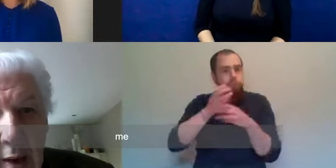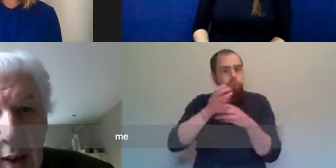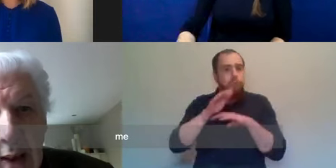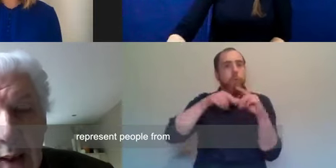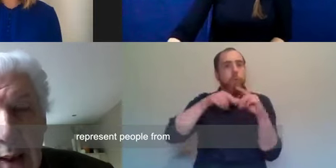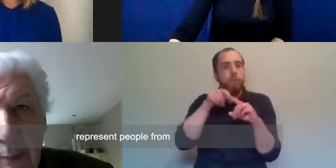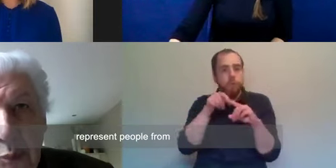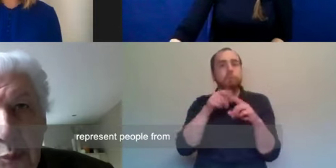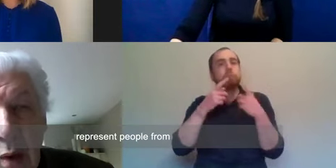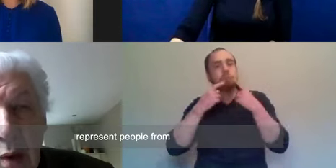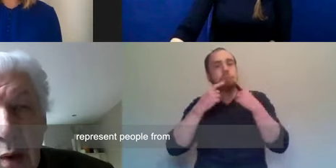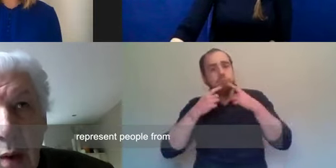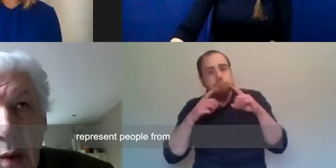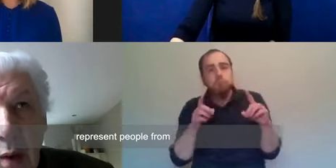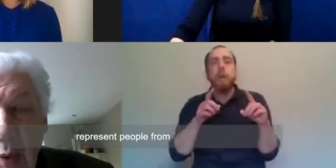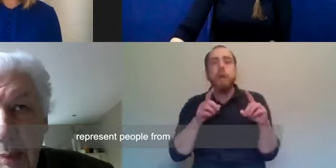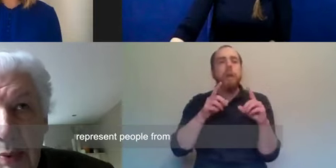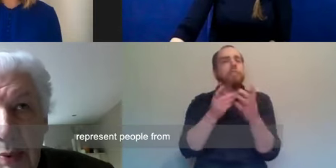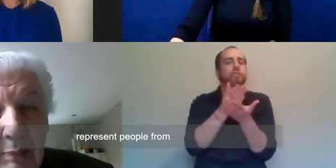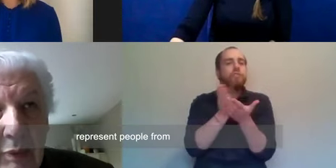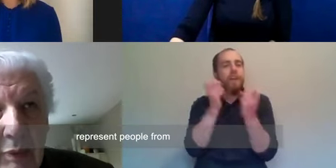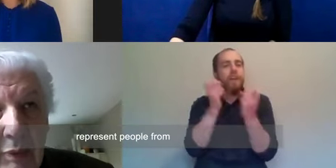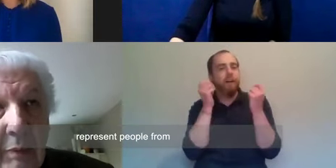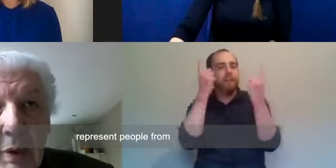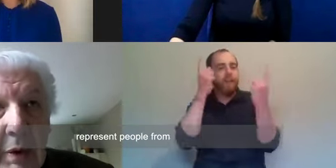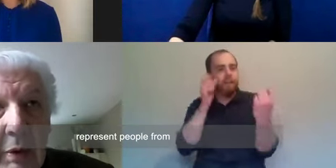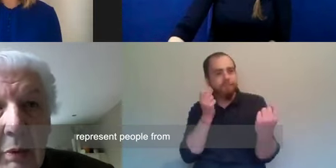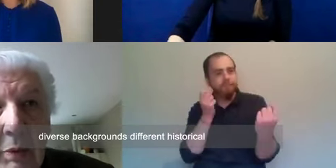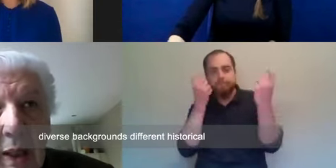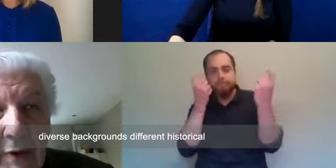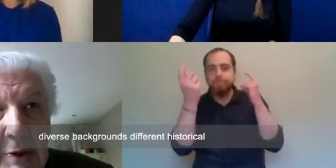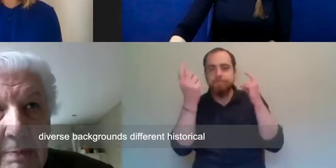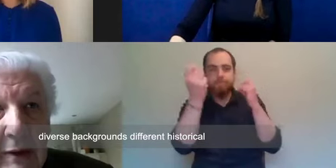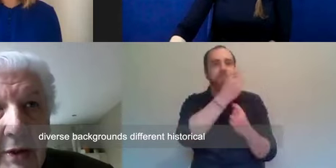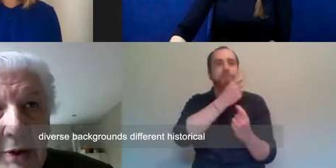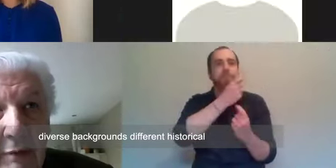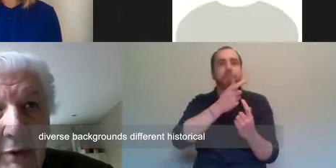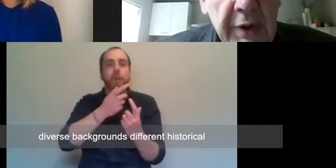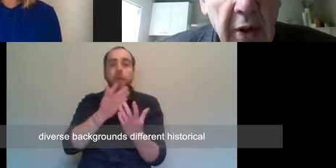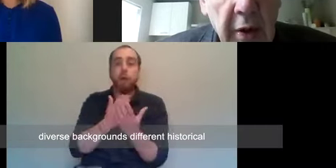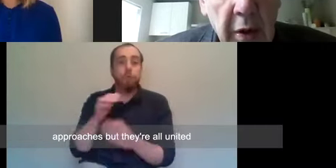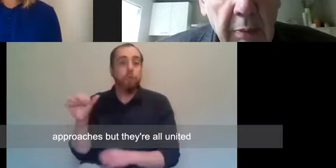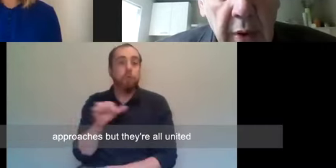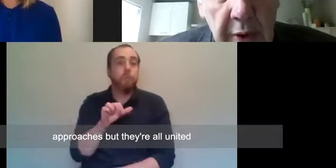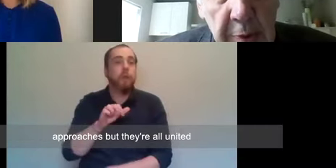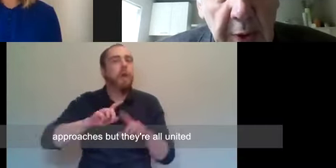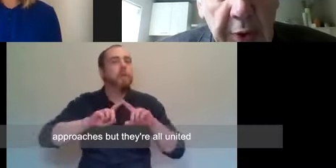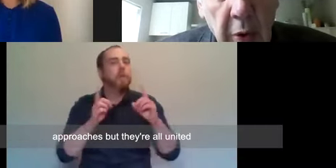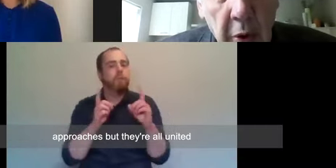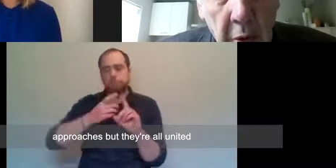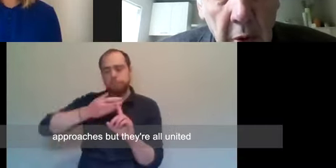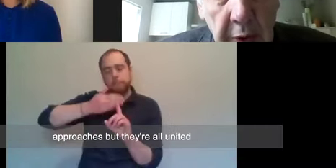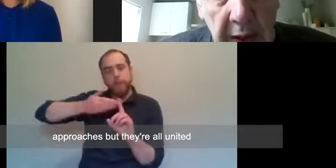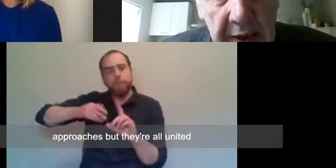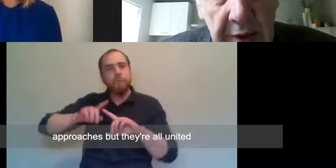represent people from diverse backgrounds, different historical approaches, but